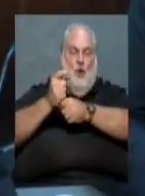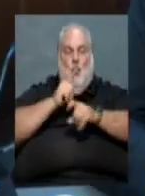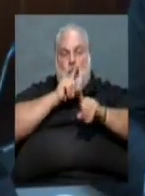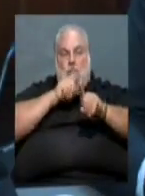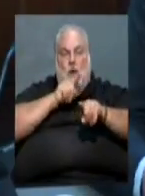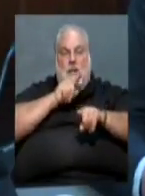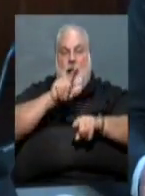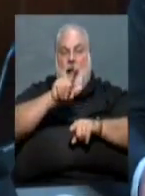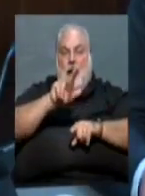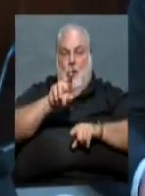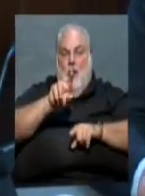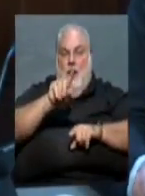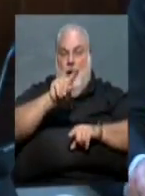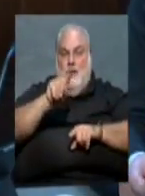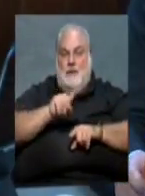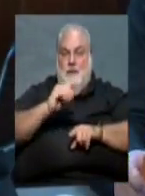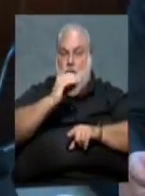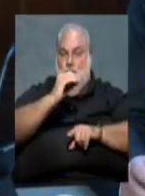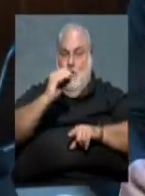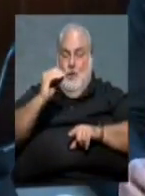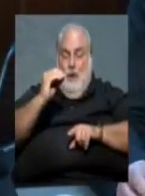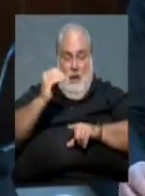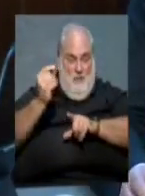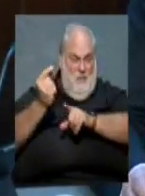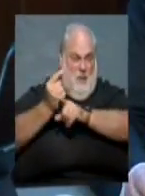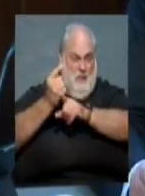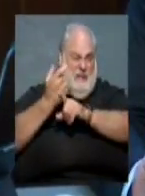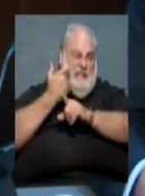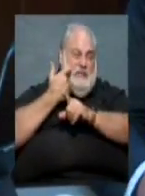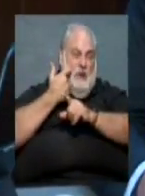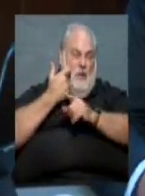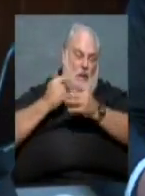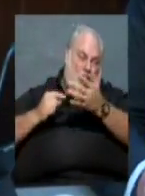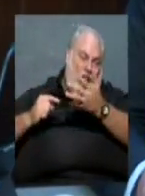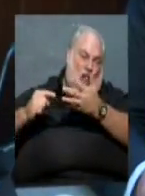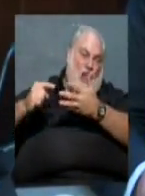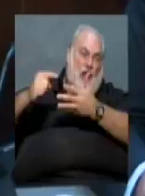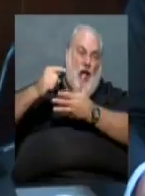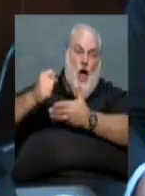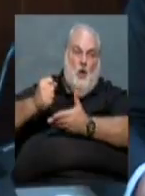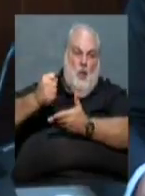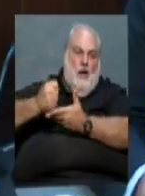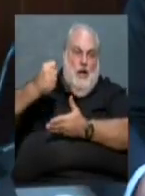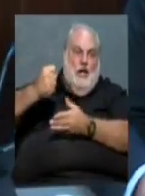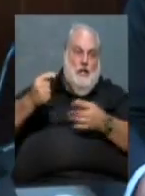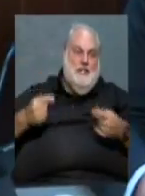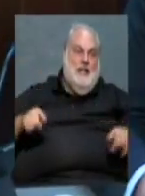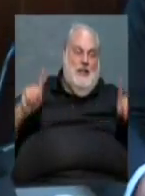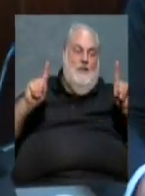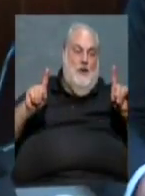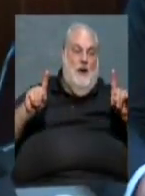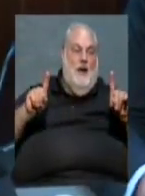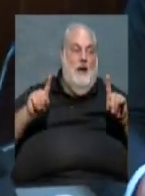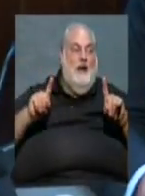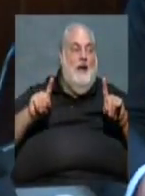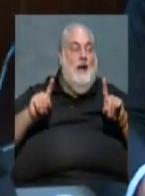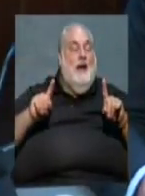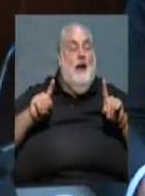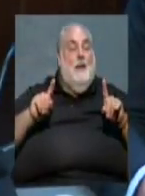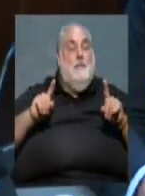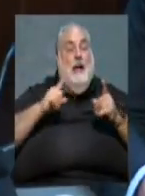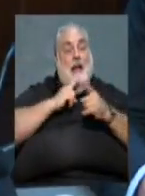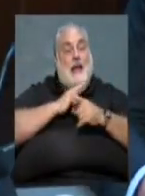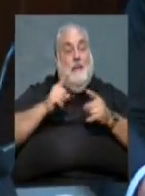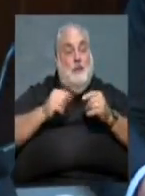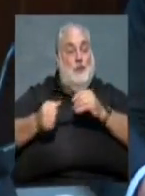think is appropriate. And I know we recently went through an accreditation that was very successful. But we've got an announcement